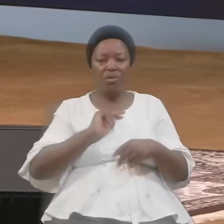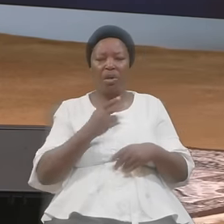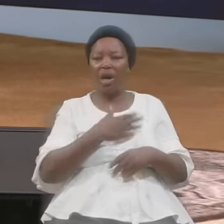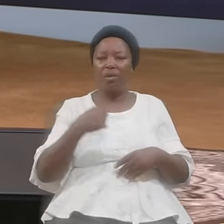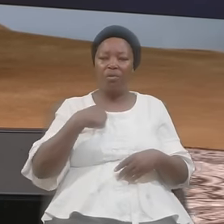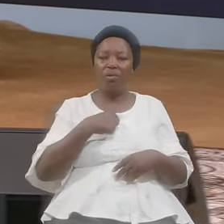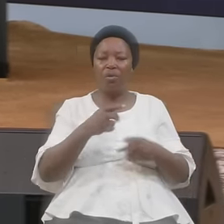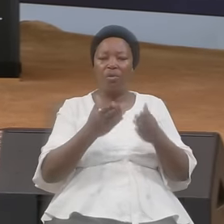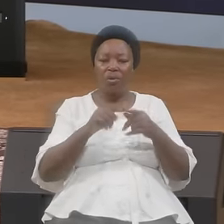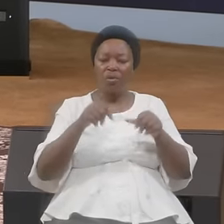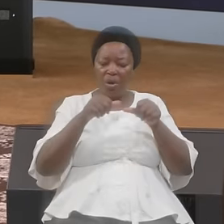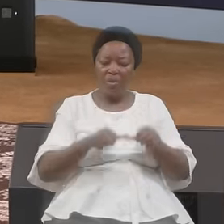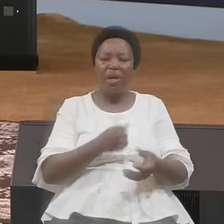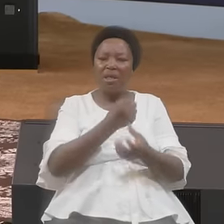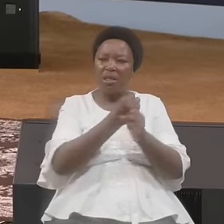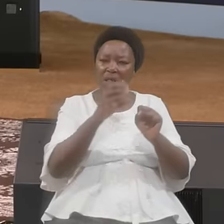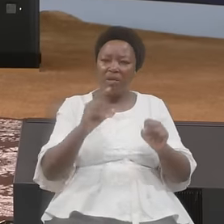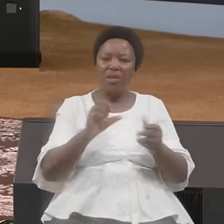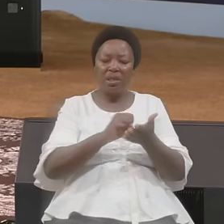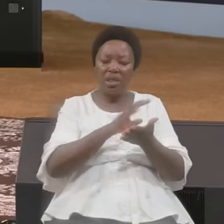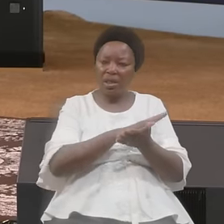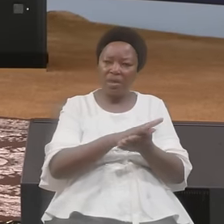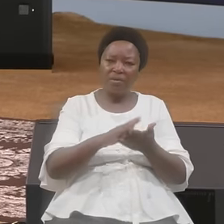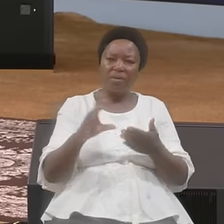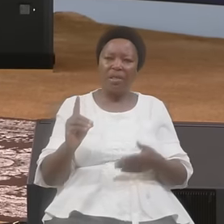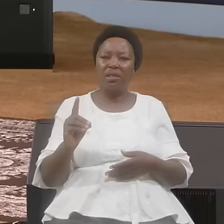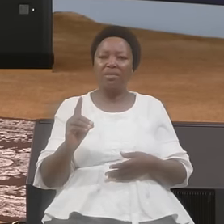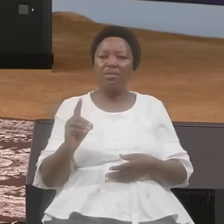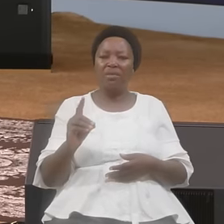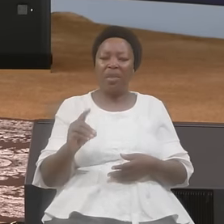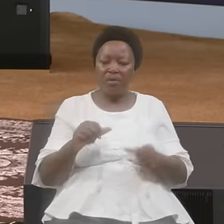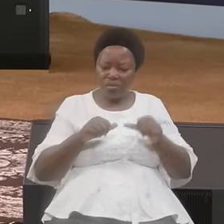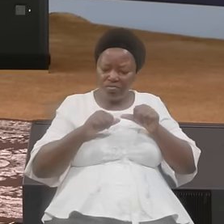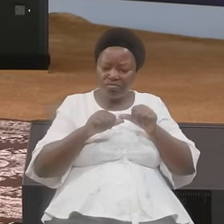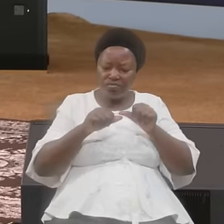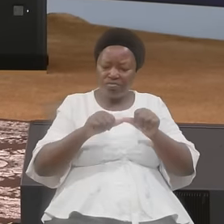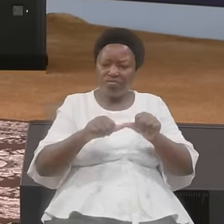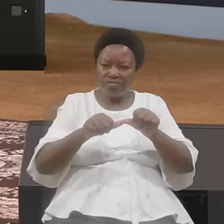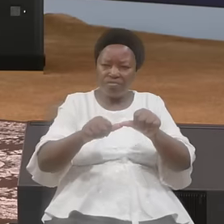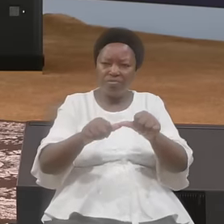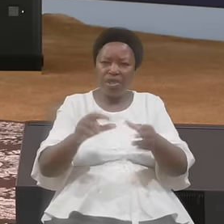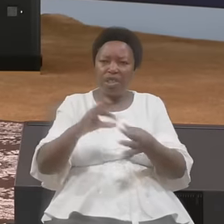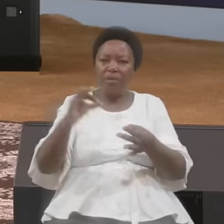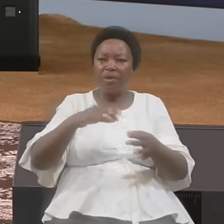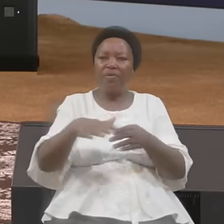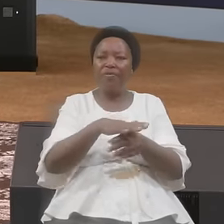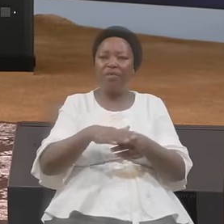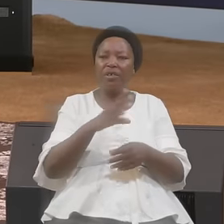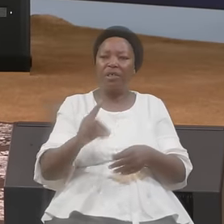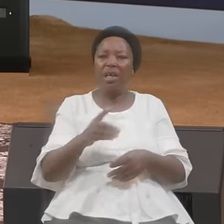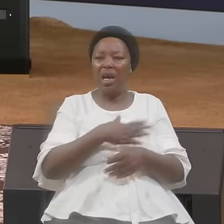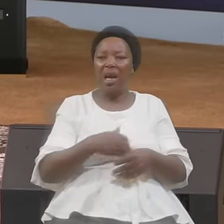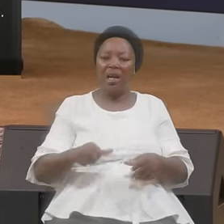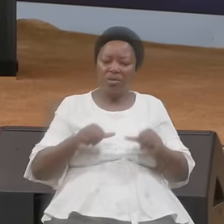Saved Sanctified Steadfast Spirit Filled And